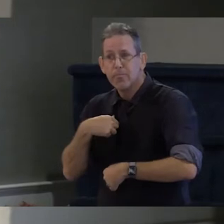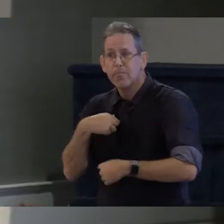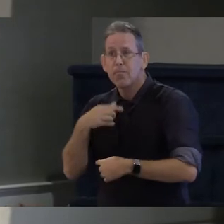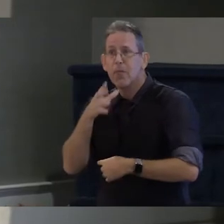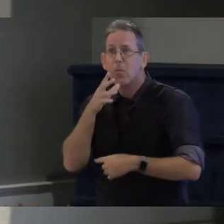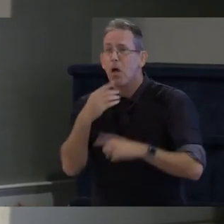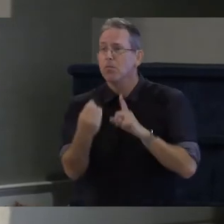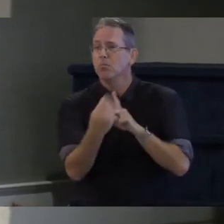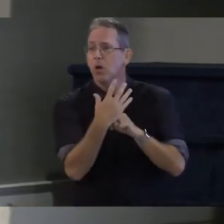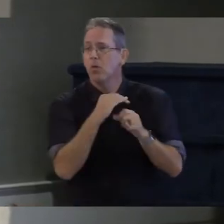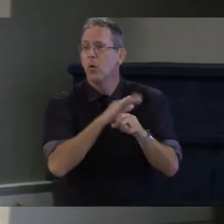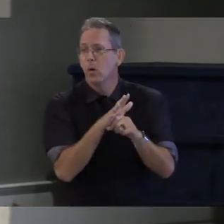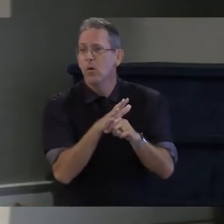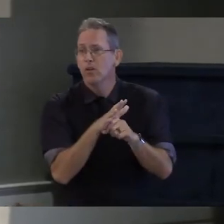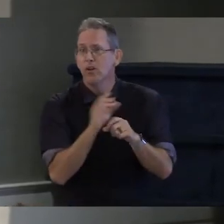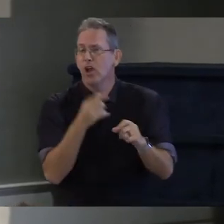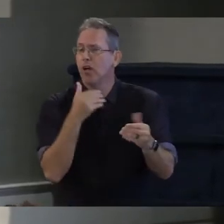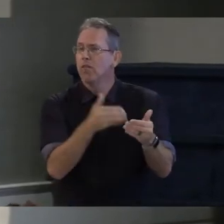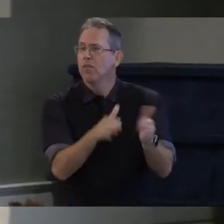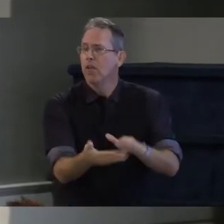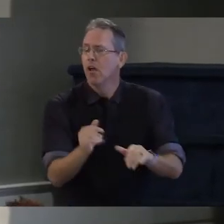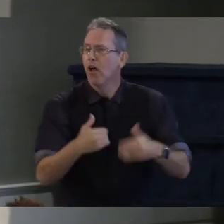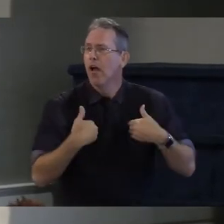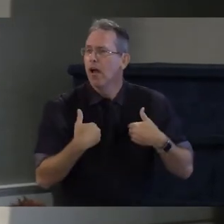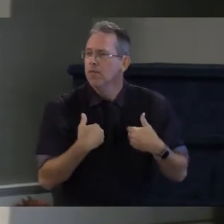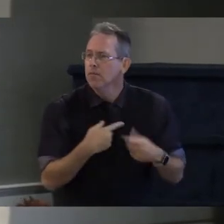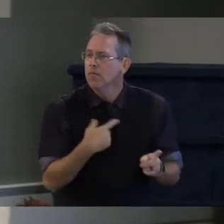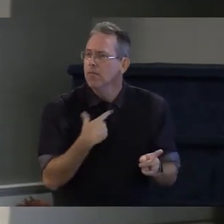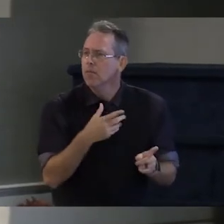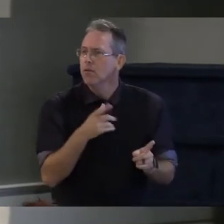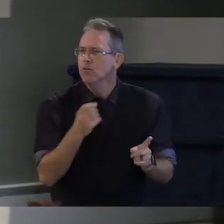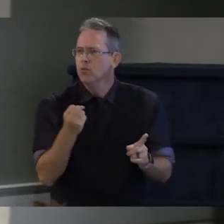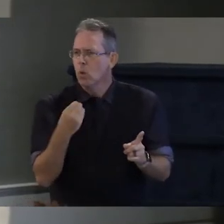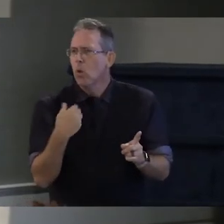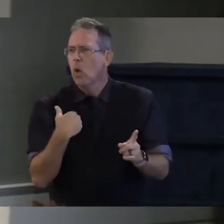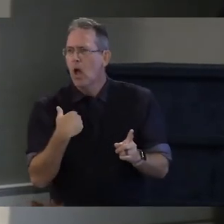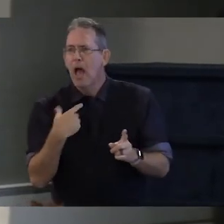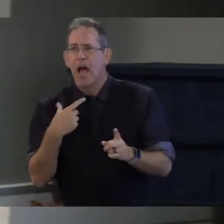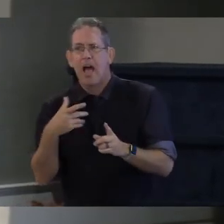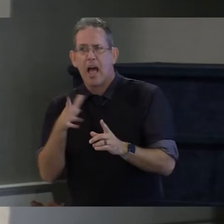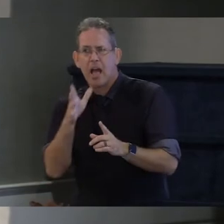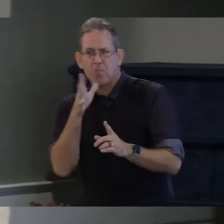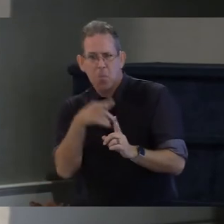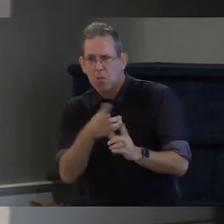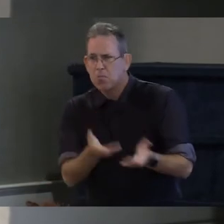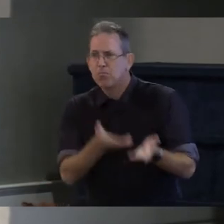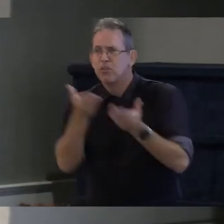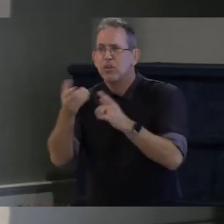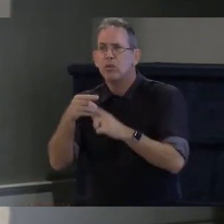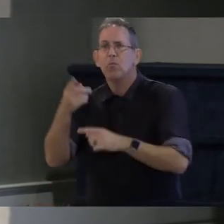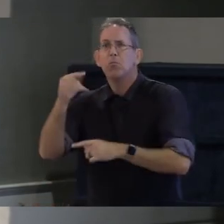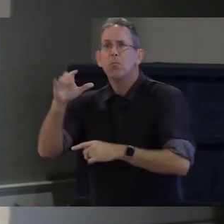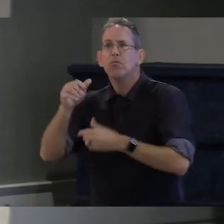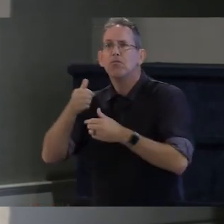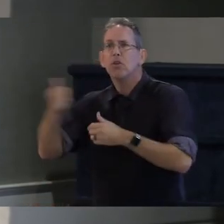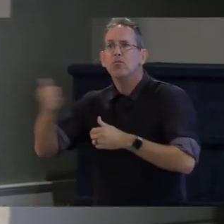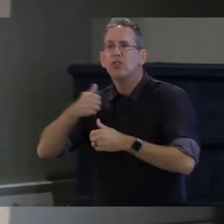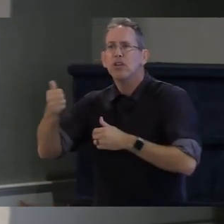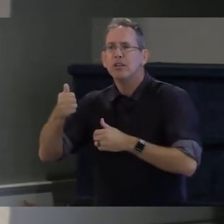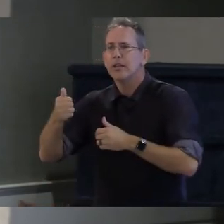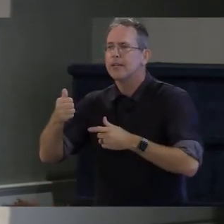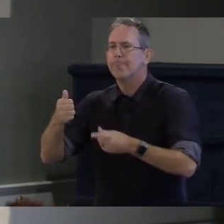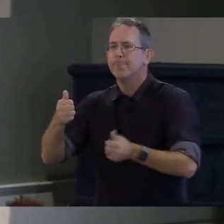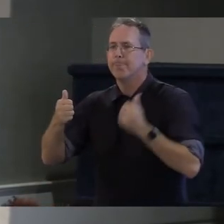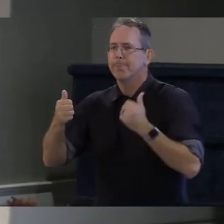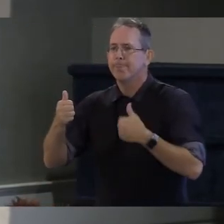her in particular and so to ask her and even to consider putting her on a public on any sort of public transportation is just not an option right